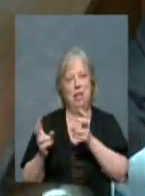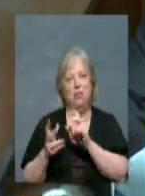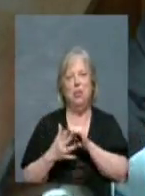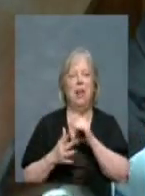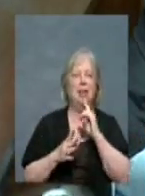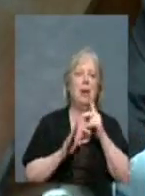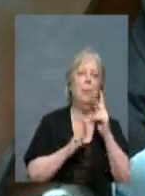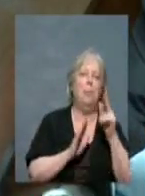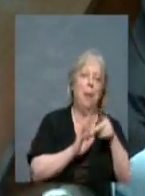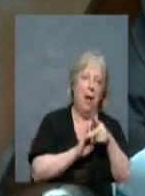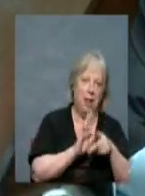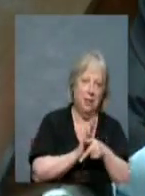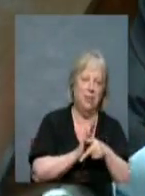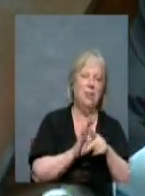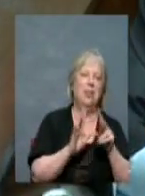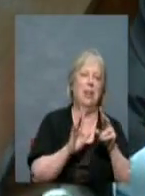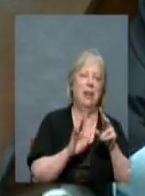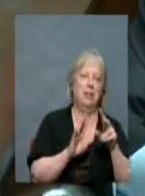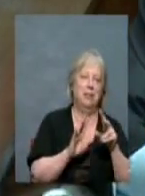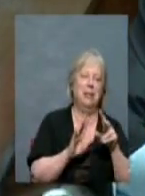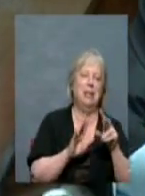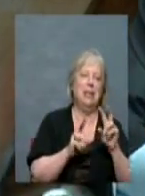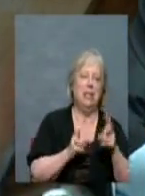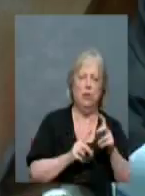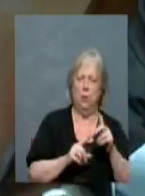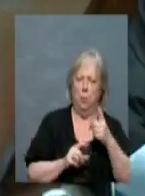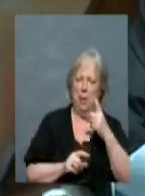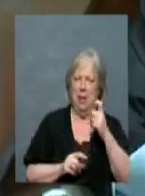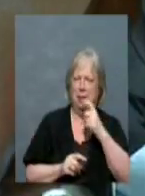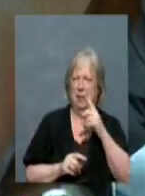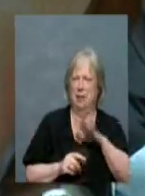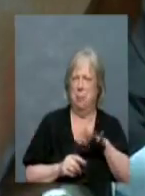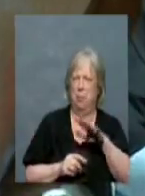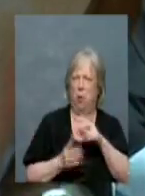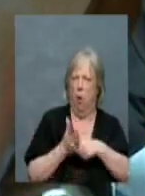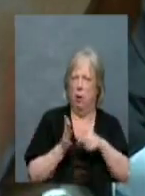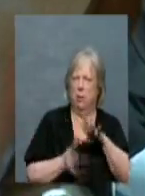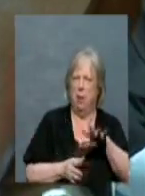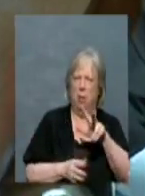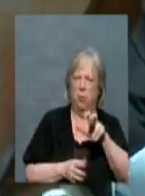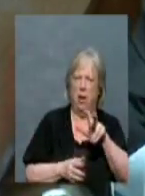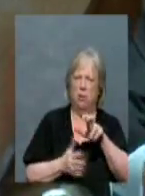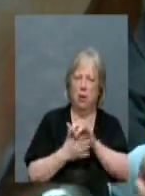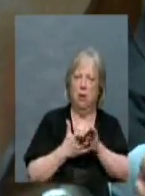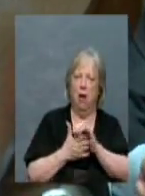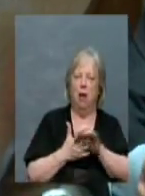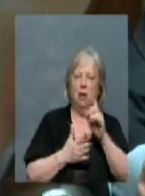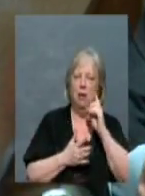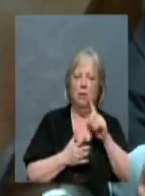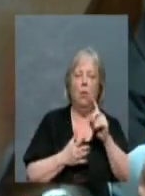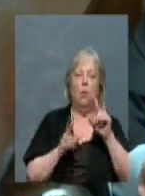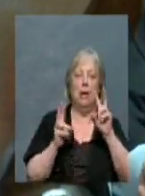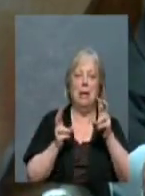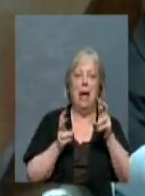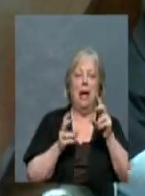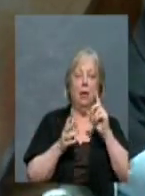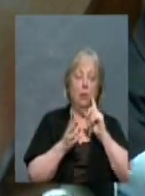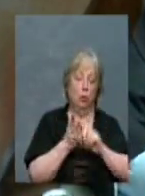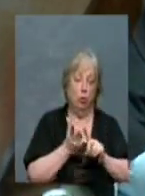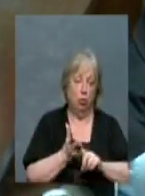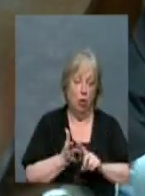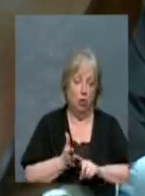because it's, what, about $300 for an adequate title search just to see where we're going to go.